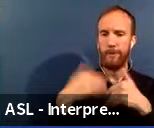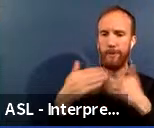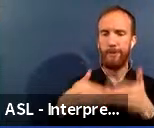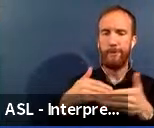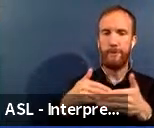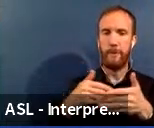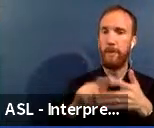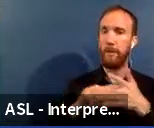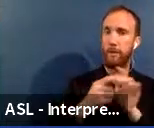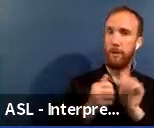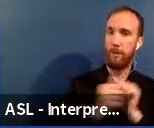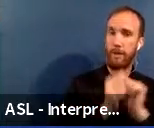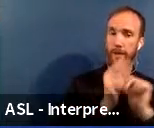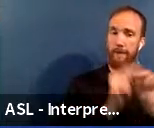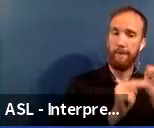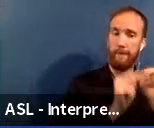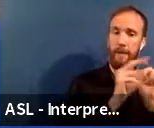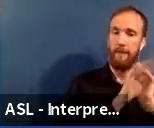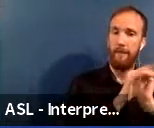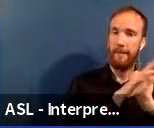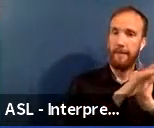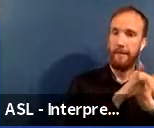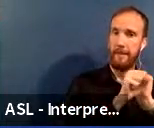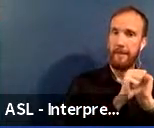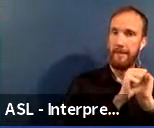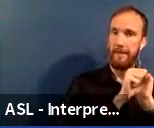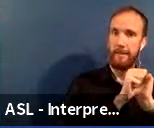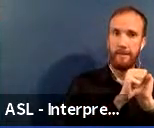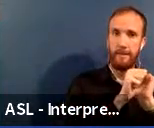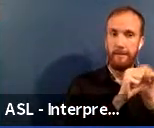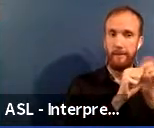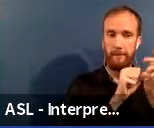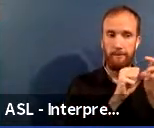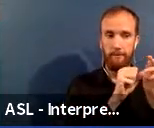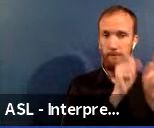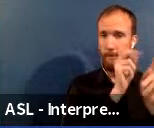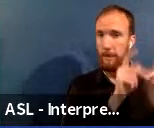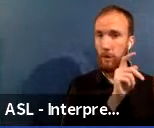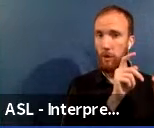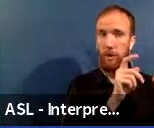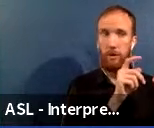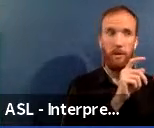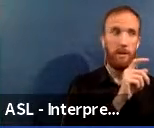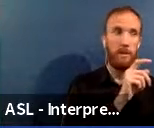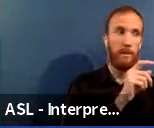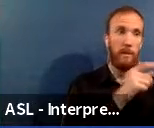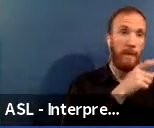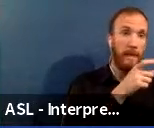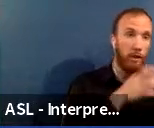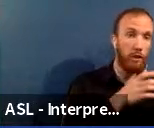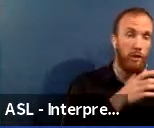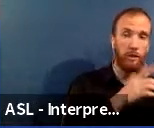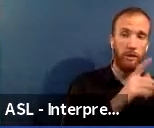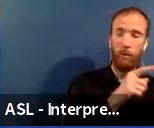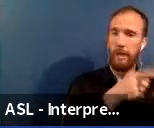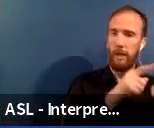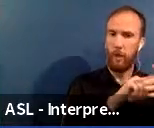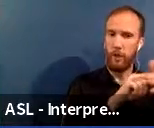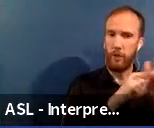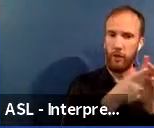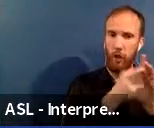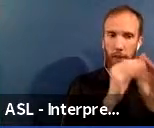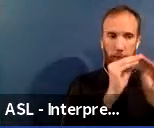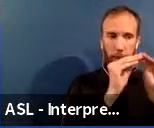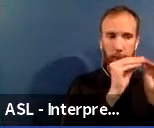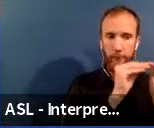facility side and their facility manager, their quality managers. Um, when they, they start the process of repairs, if